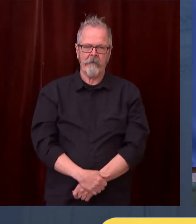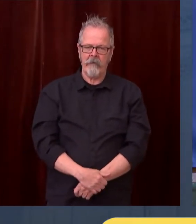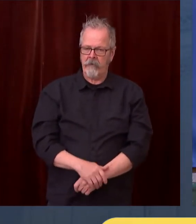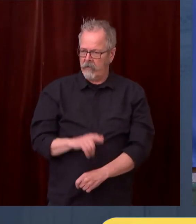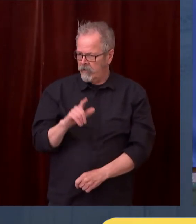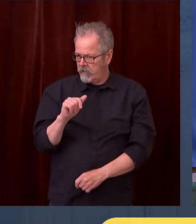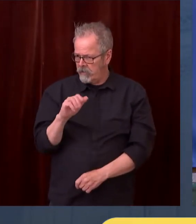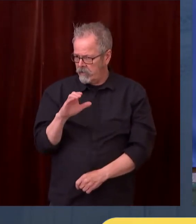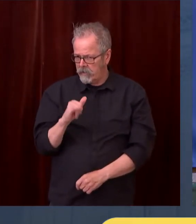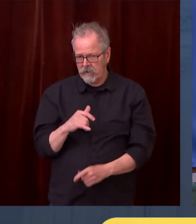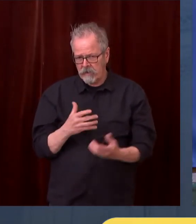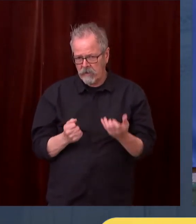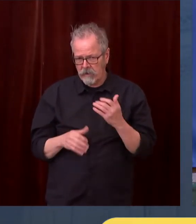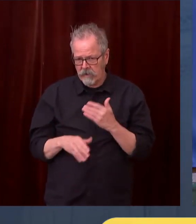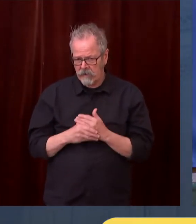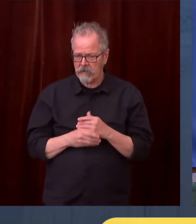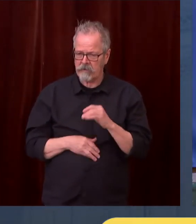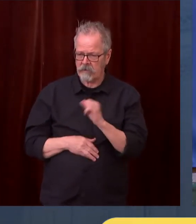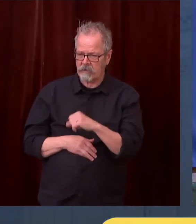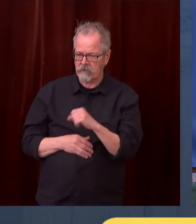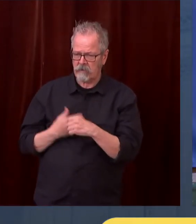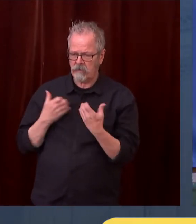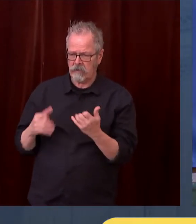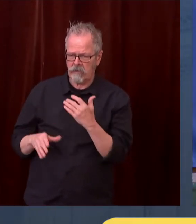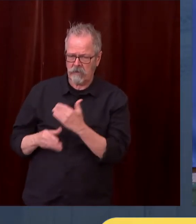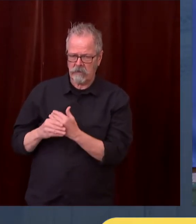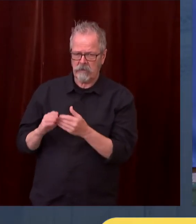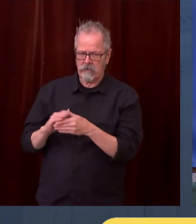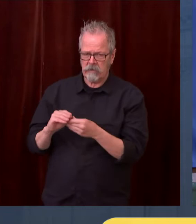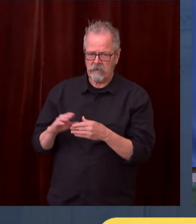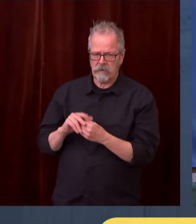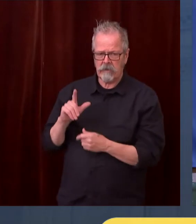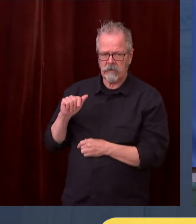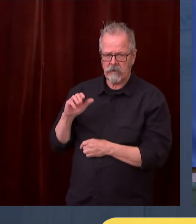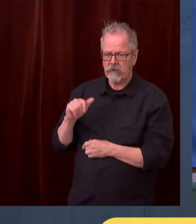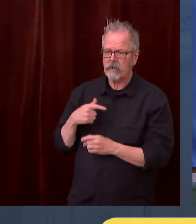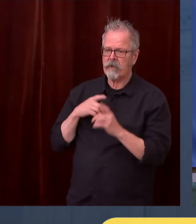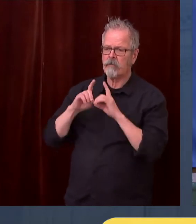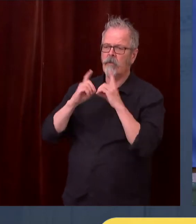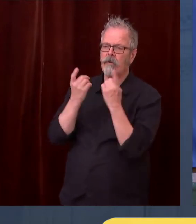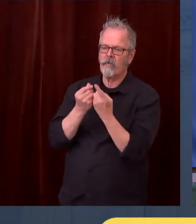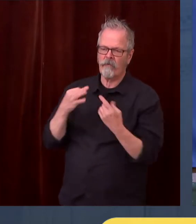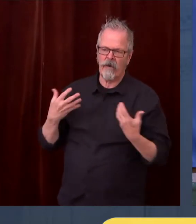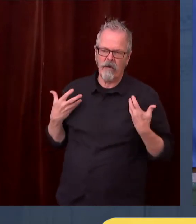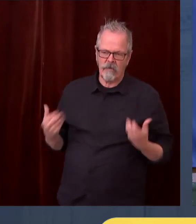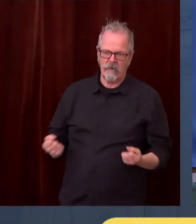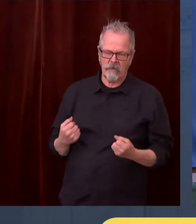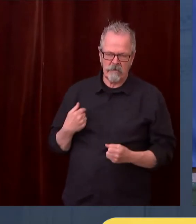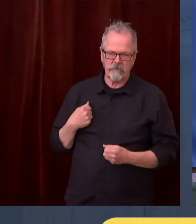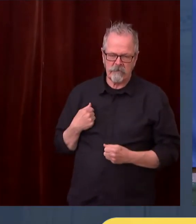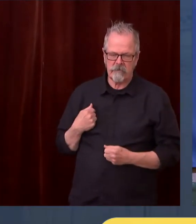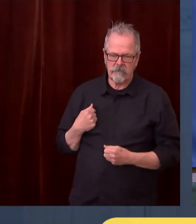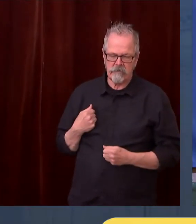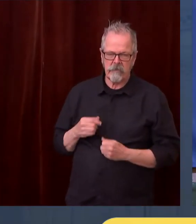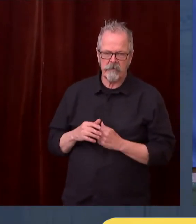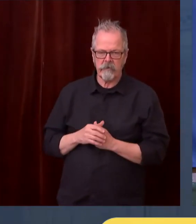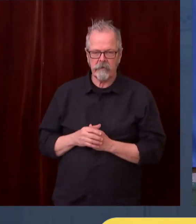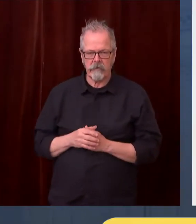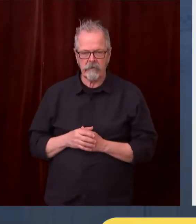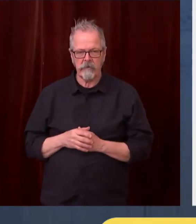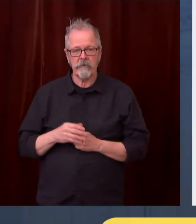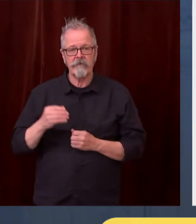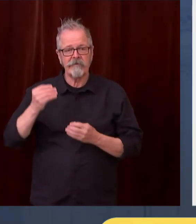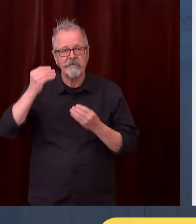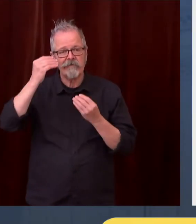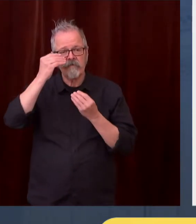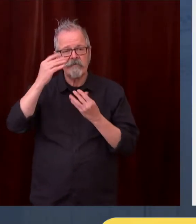Just an addition, part of the plan is that the state Department of Health as well as